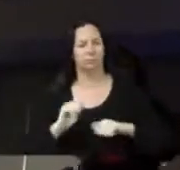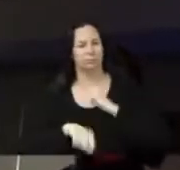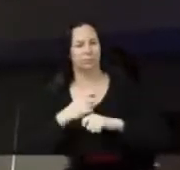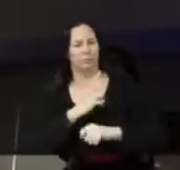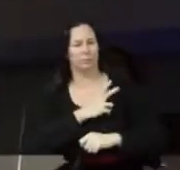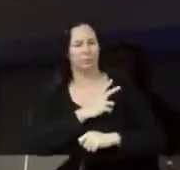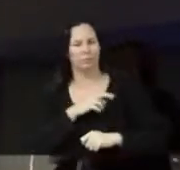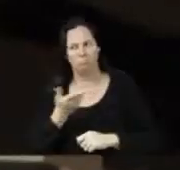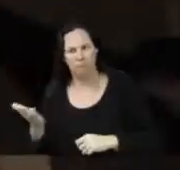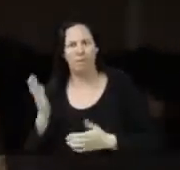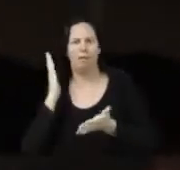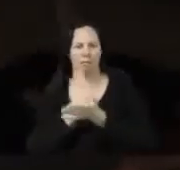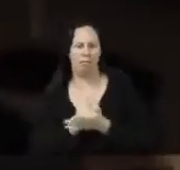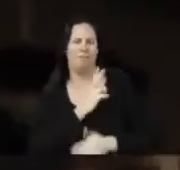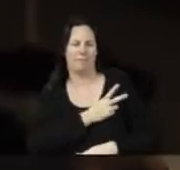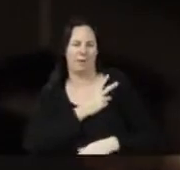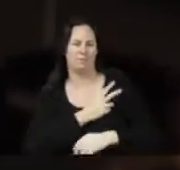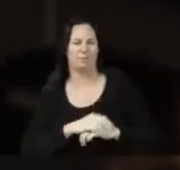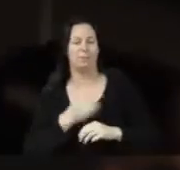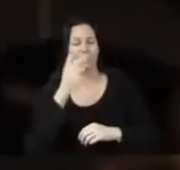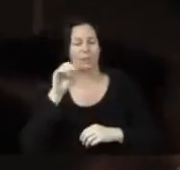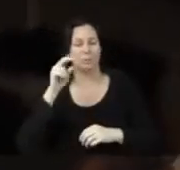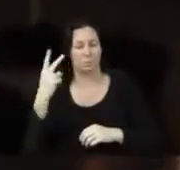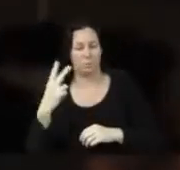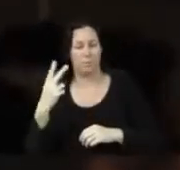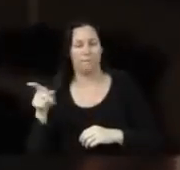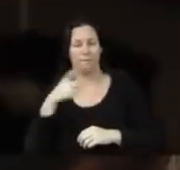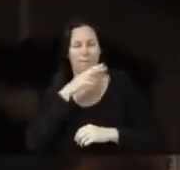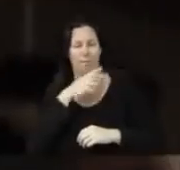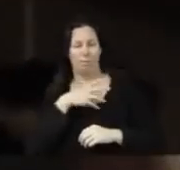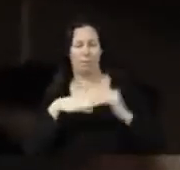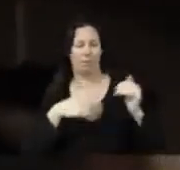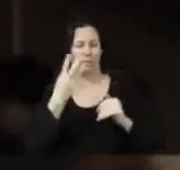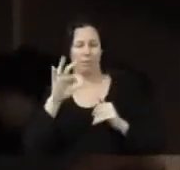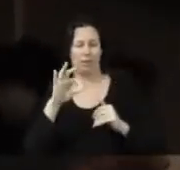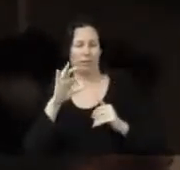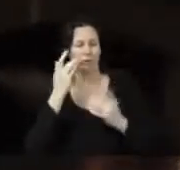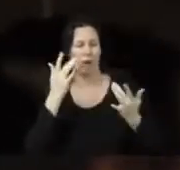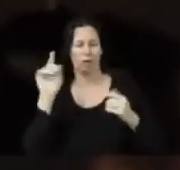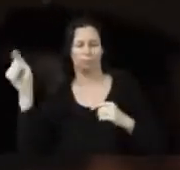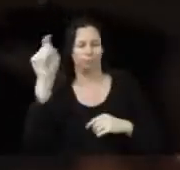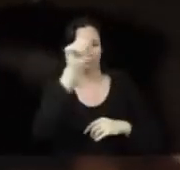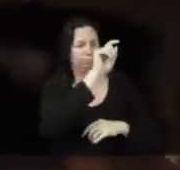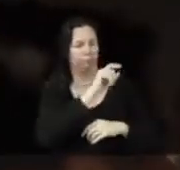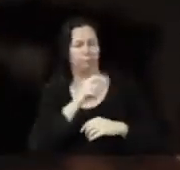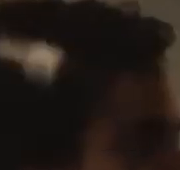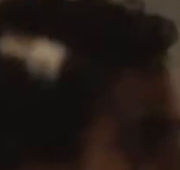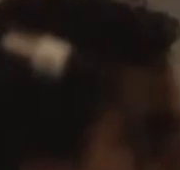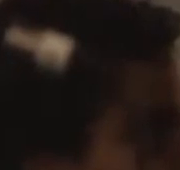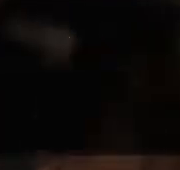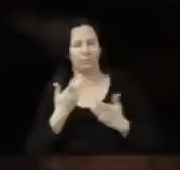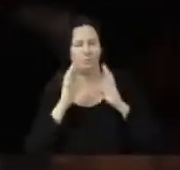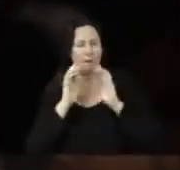isn't just practicing to become professional, they are professional and in 2012 they were hired for more than 30 shows.